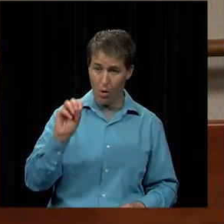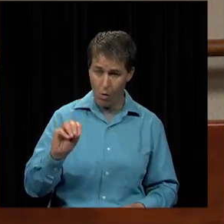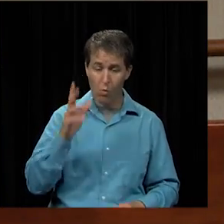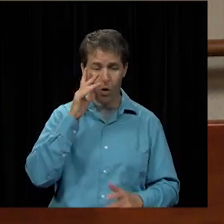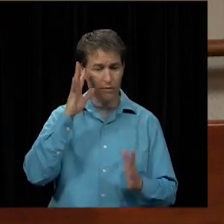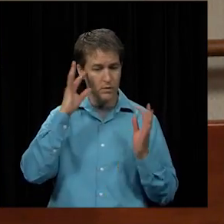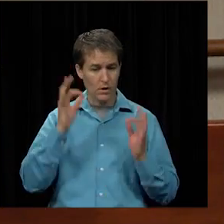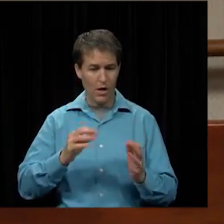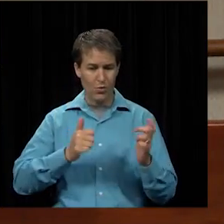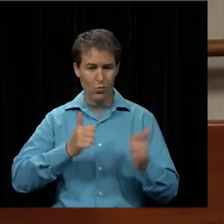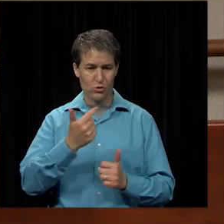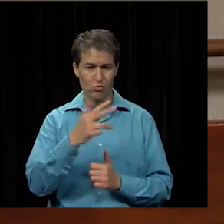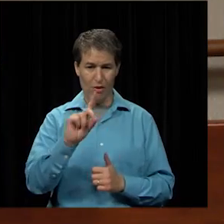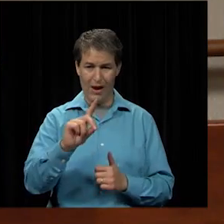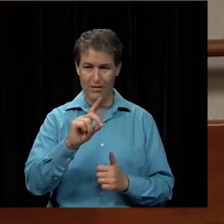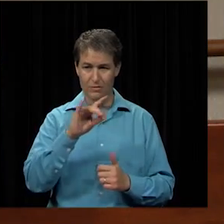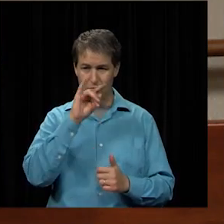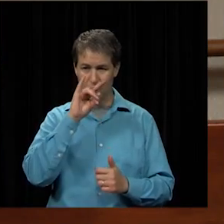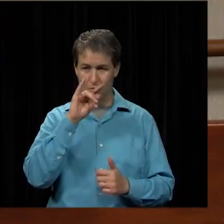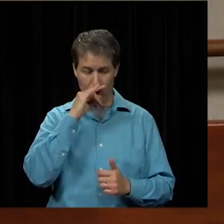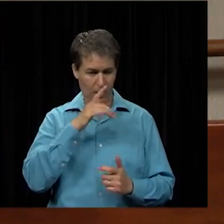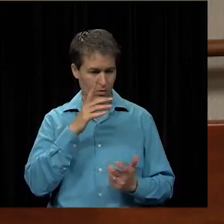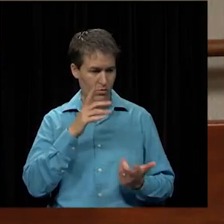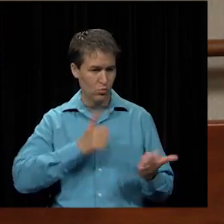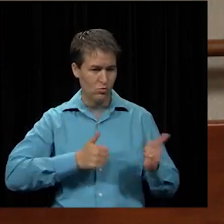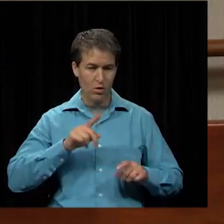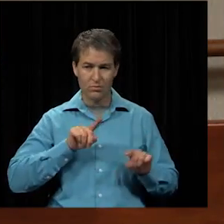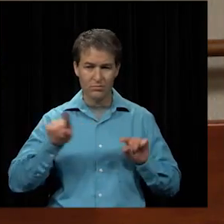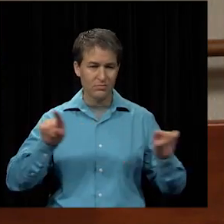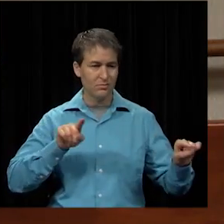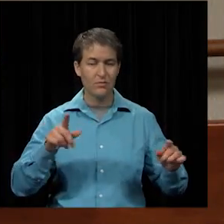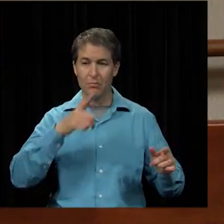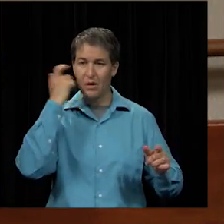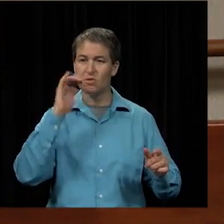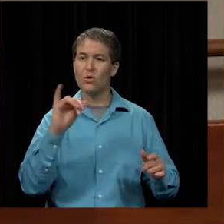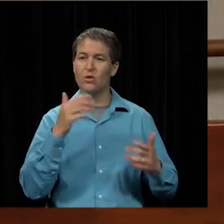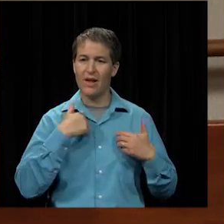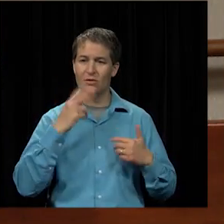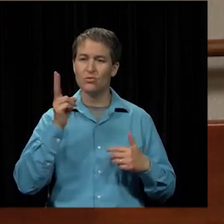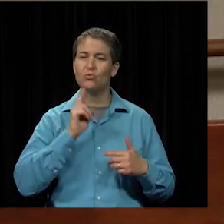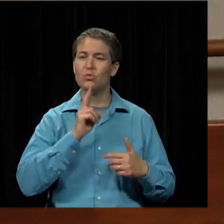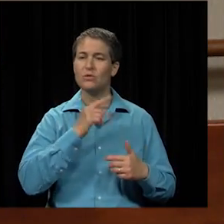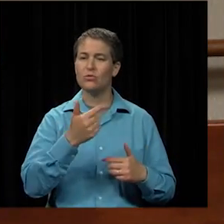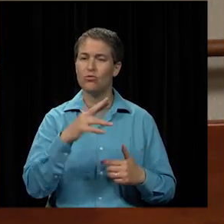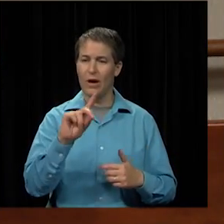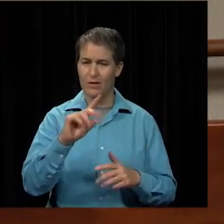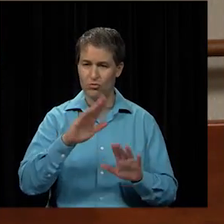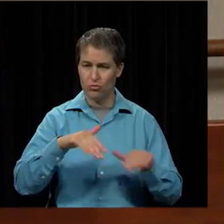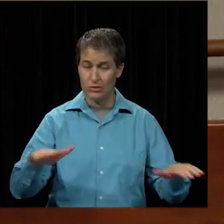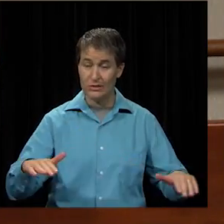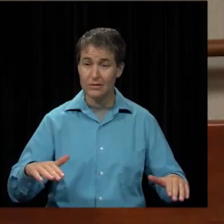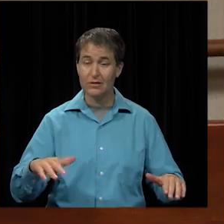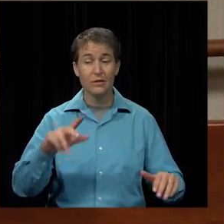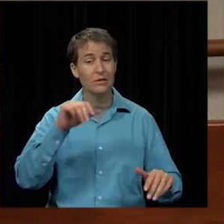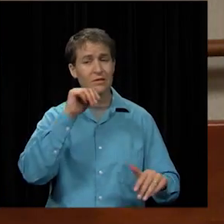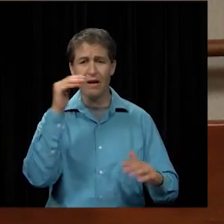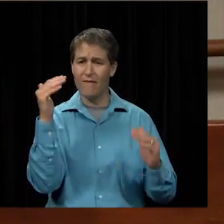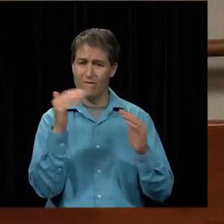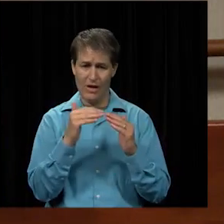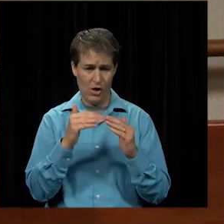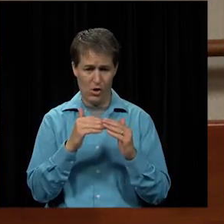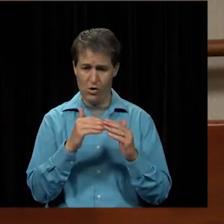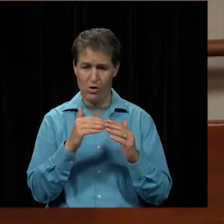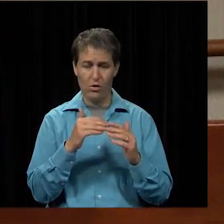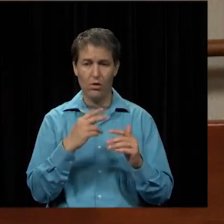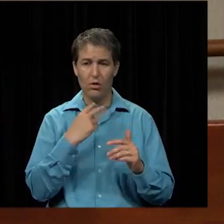choice as to which grandchild's graduation she goes to. Since she also has twin grandchildren. And it's not fair to hold those children